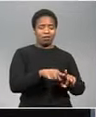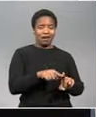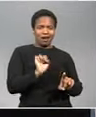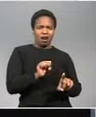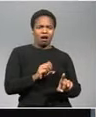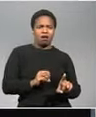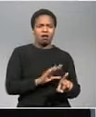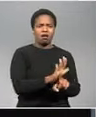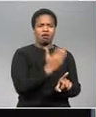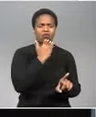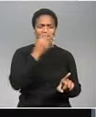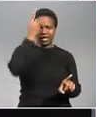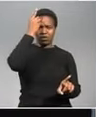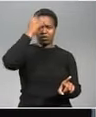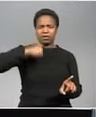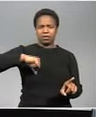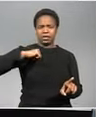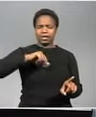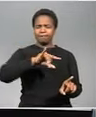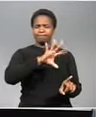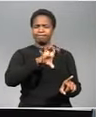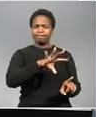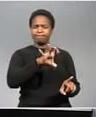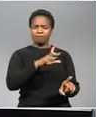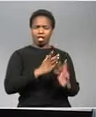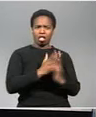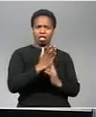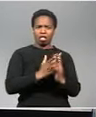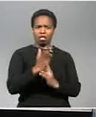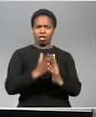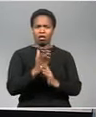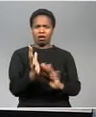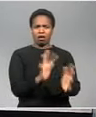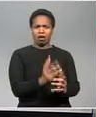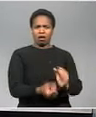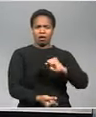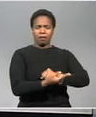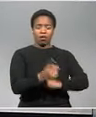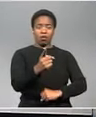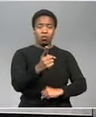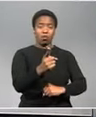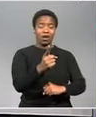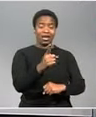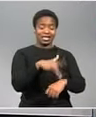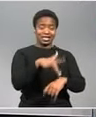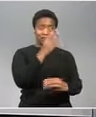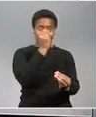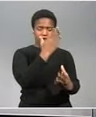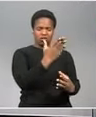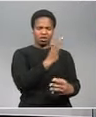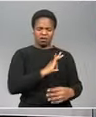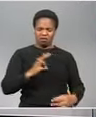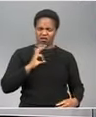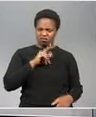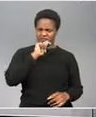tech Queenie municipality questions have been raised about a break-in at its offices where sensitive data was stolen but the mayor has dismissed